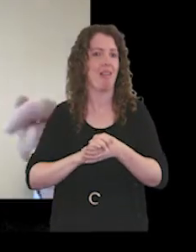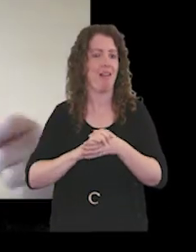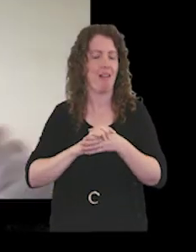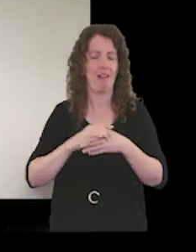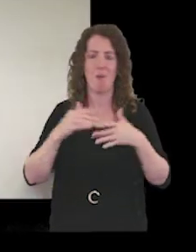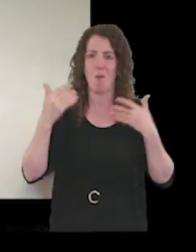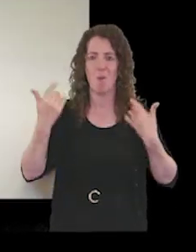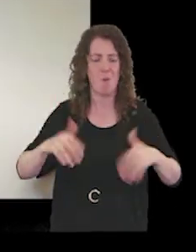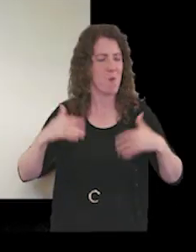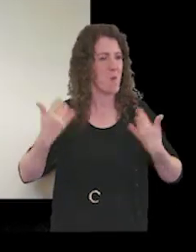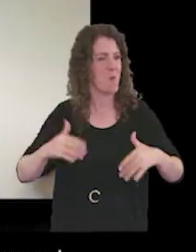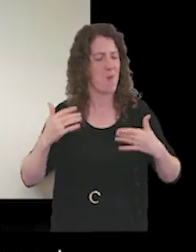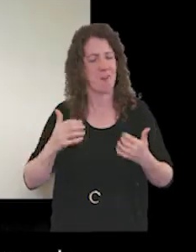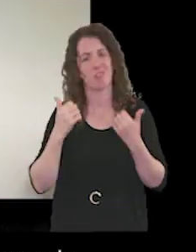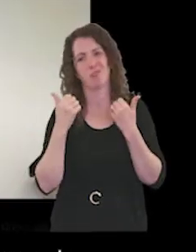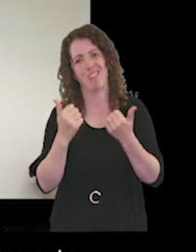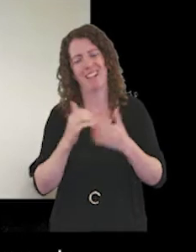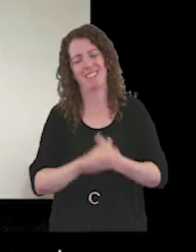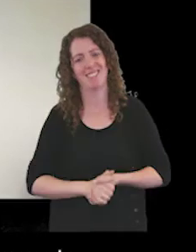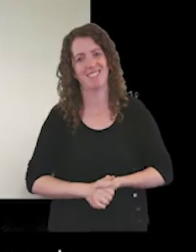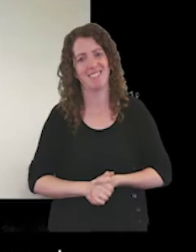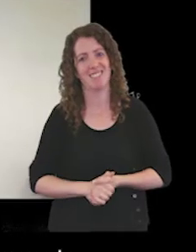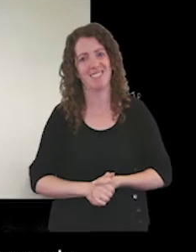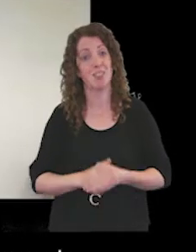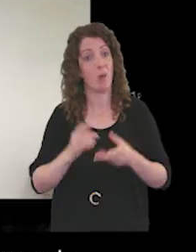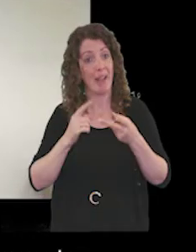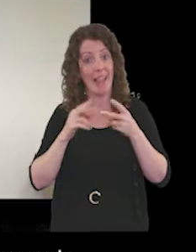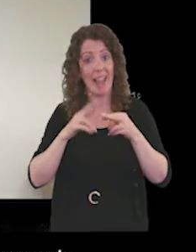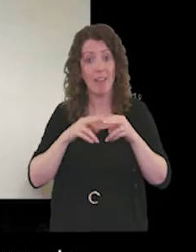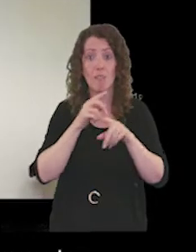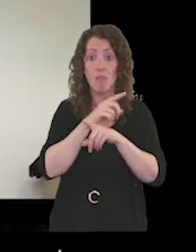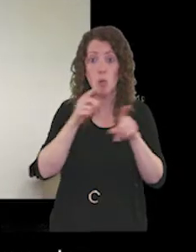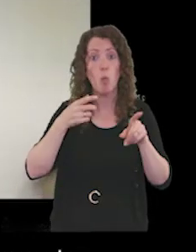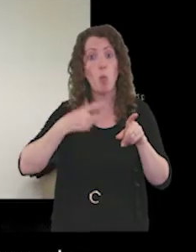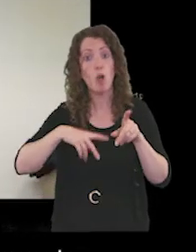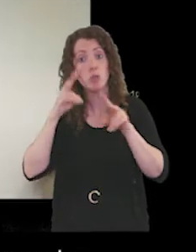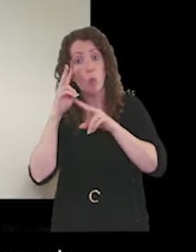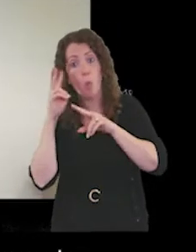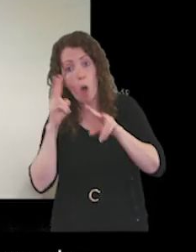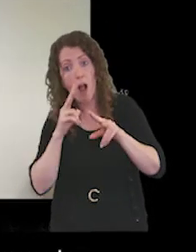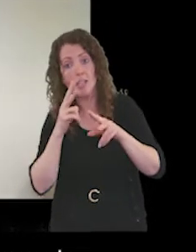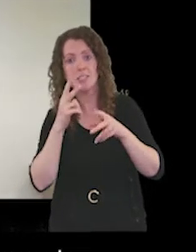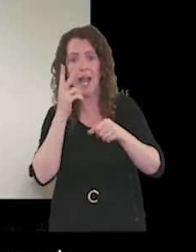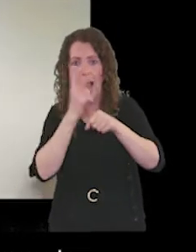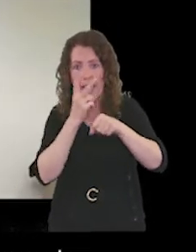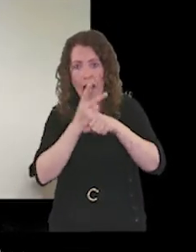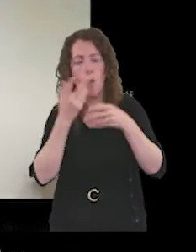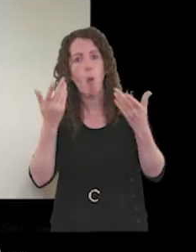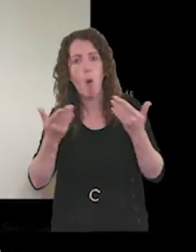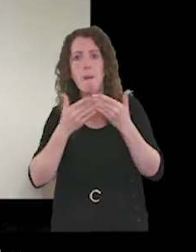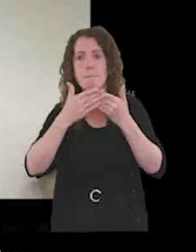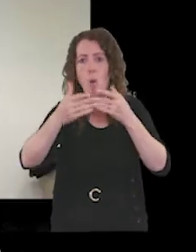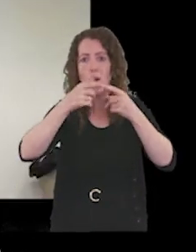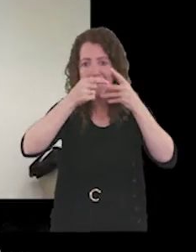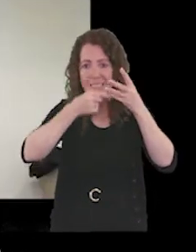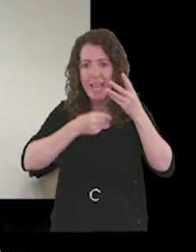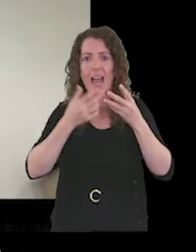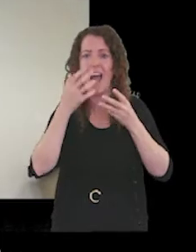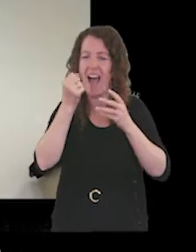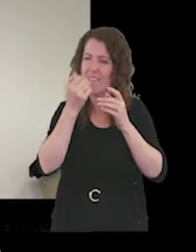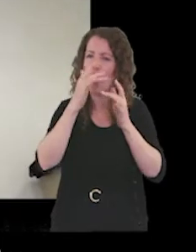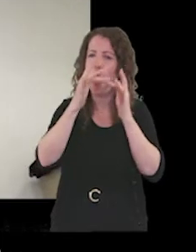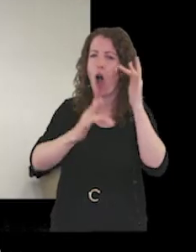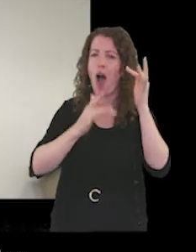just really really great uh if anybody wants to see those again or in more detail um there is an online gallery